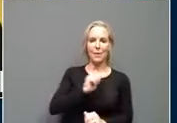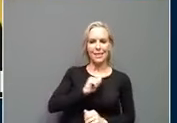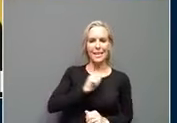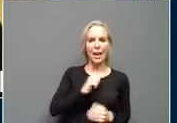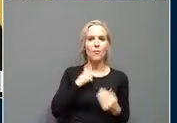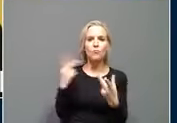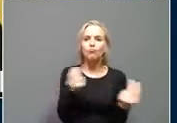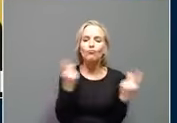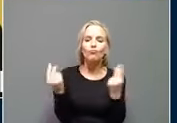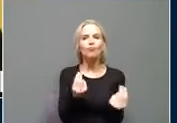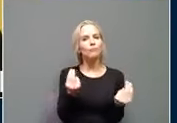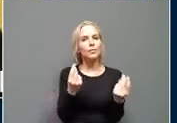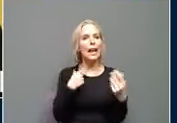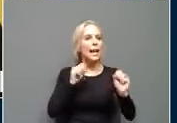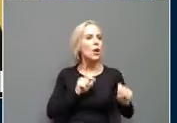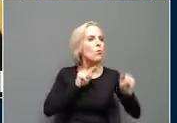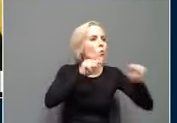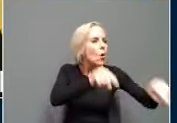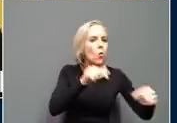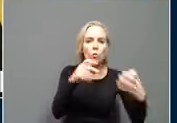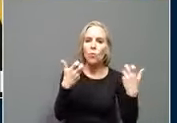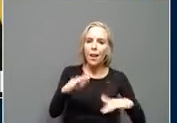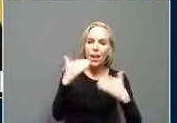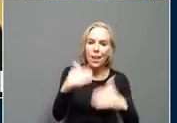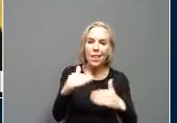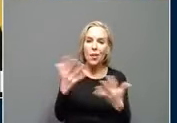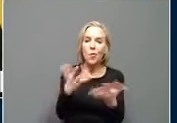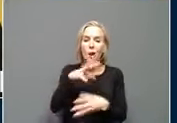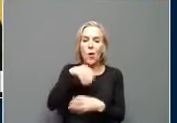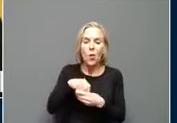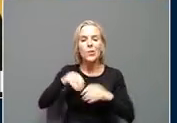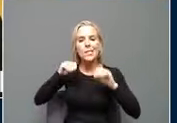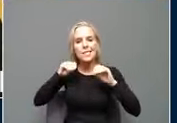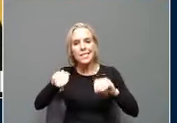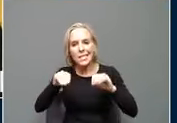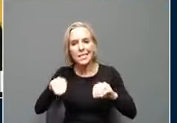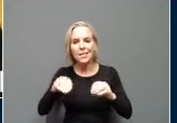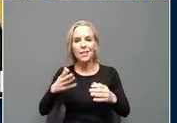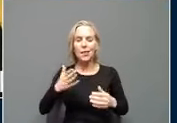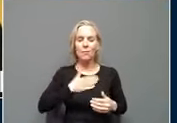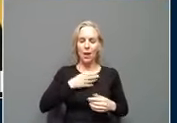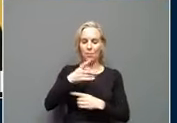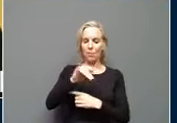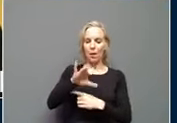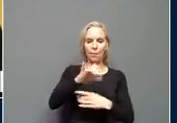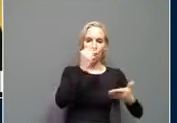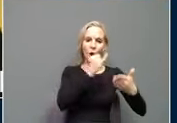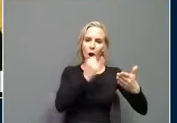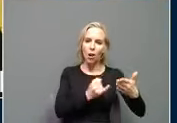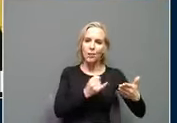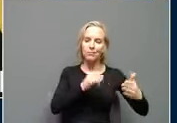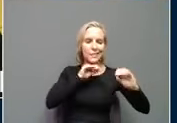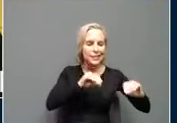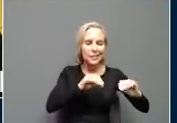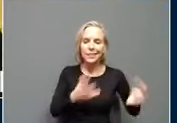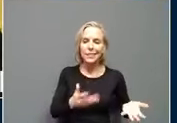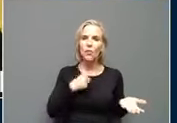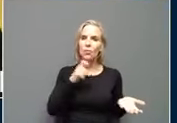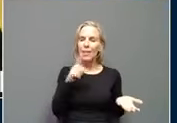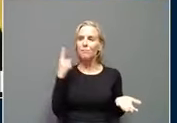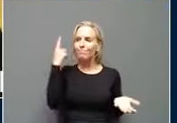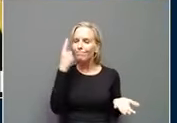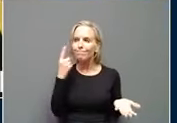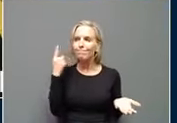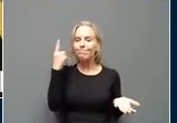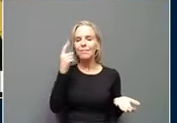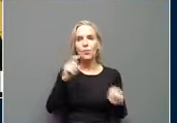can do, which includes teaching and many other things in my public art. So, I really had to think about that and I really had to think